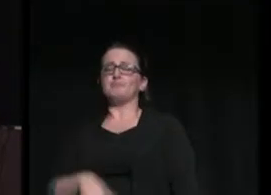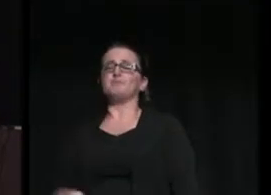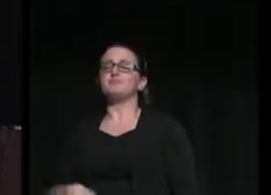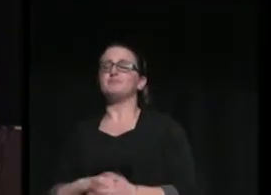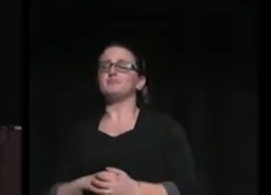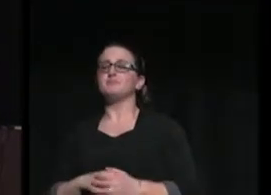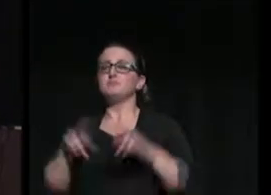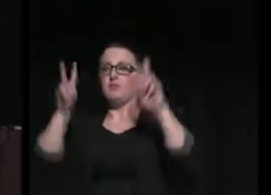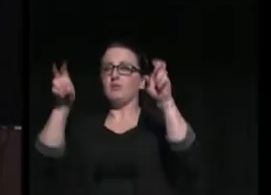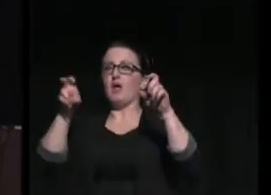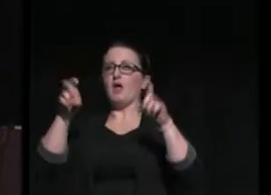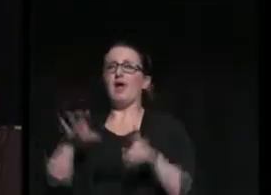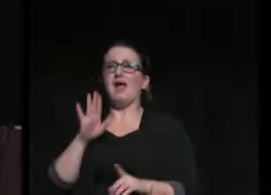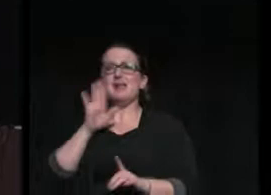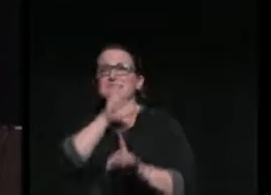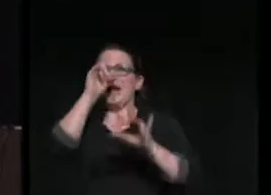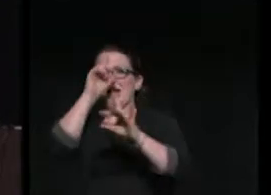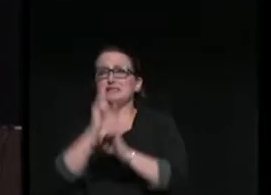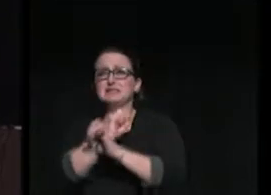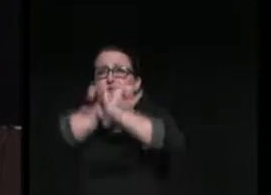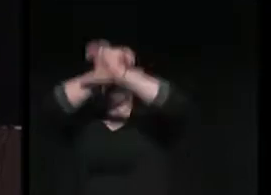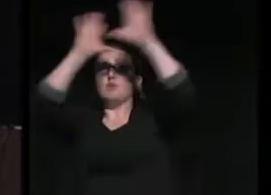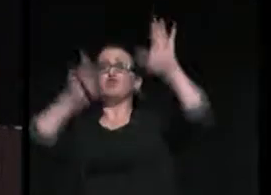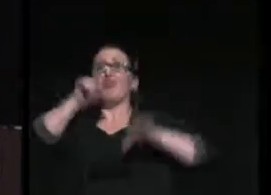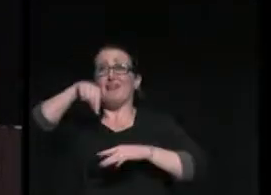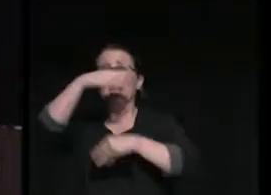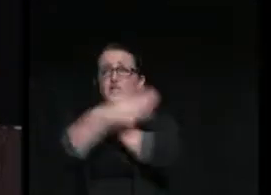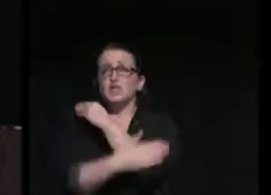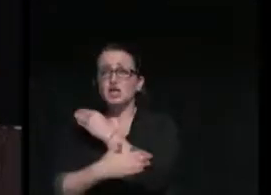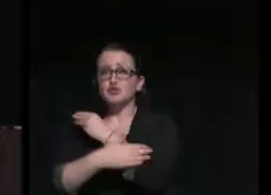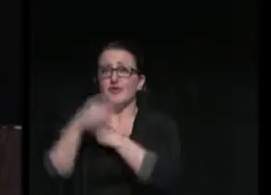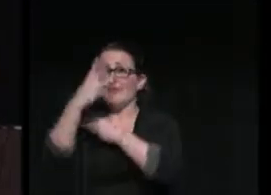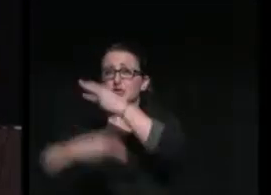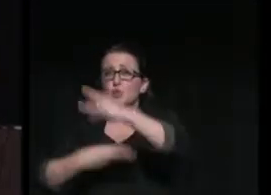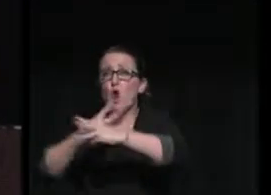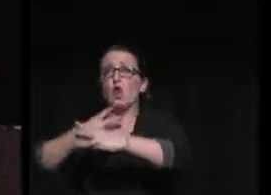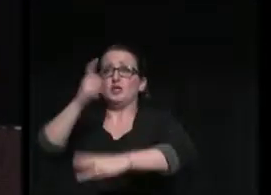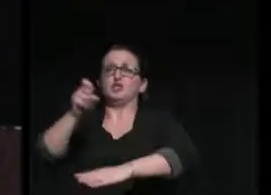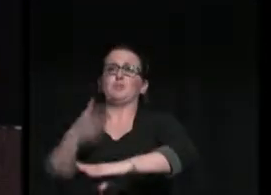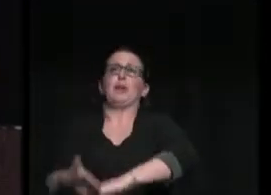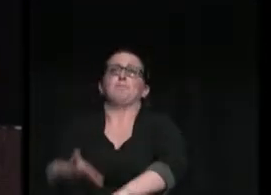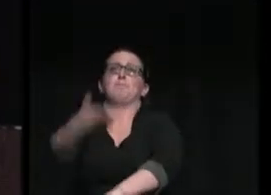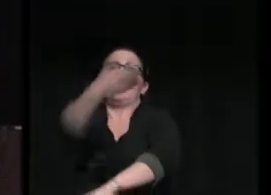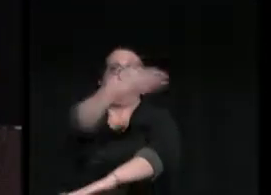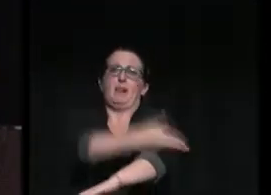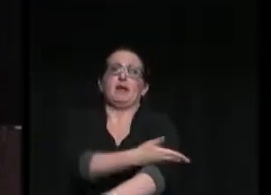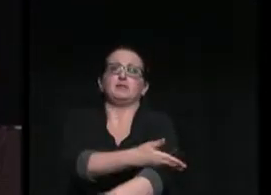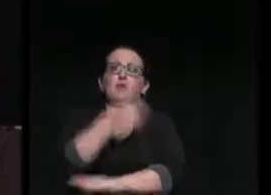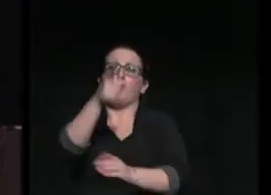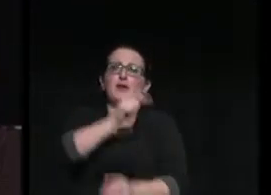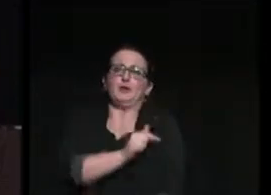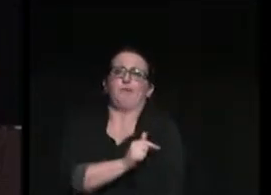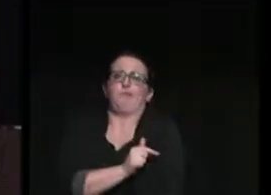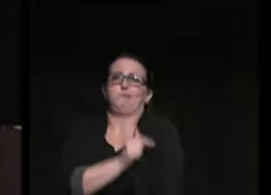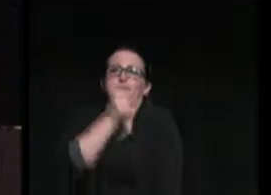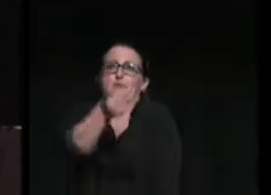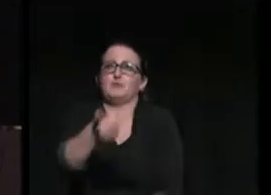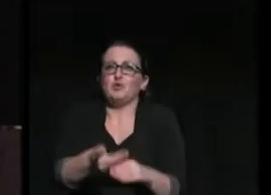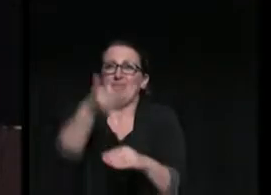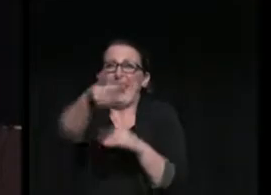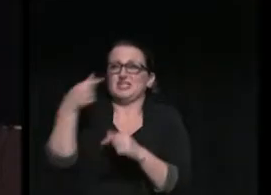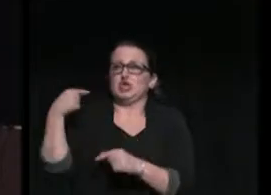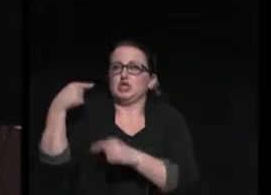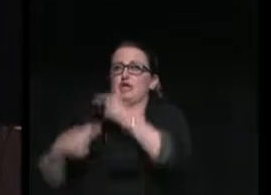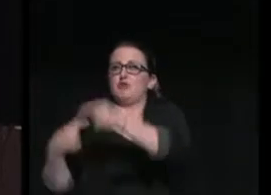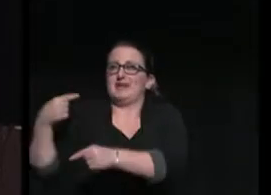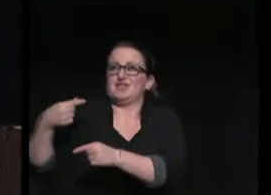was that this country, that this world, should be a better place when we turned it over to the next generation than when we